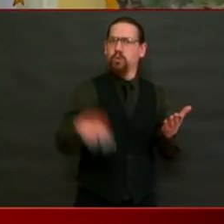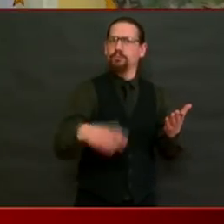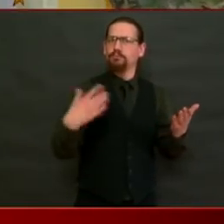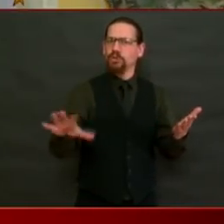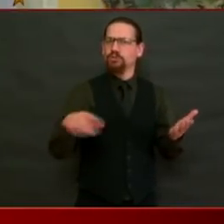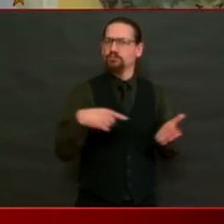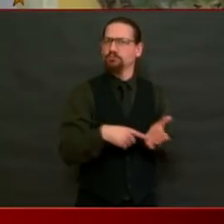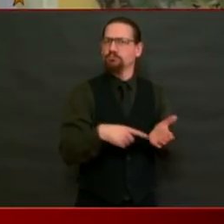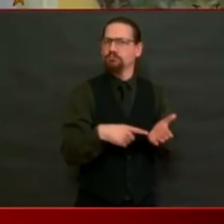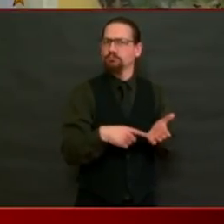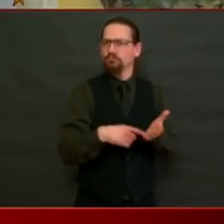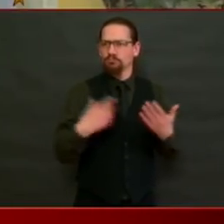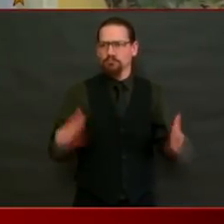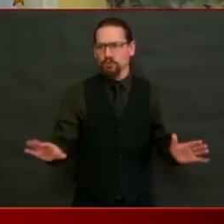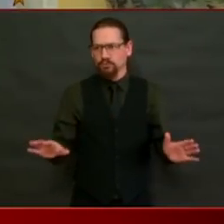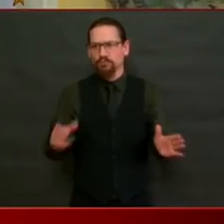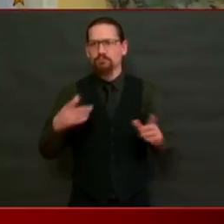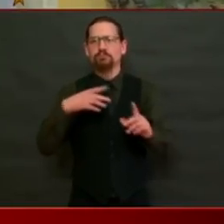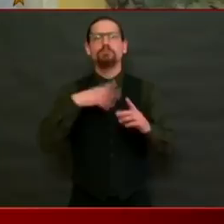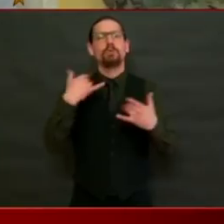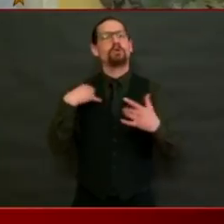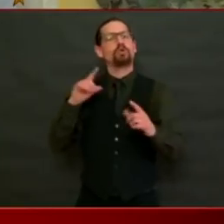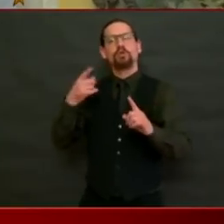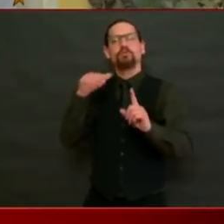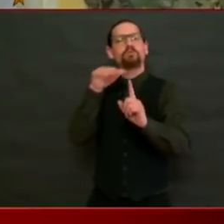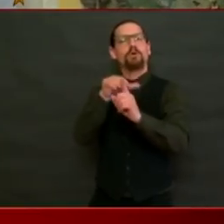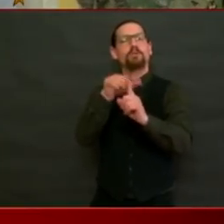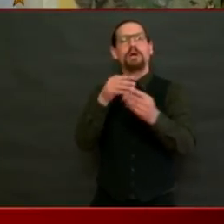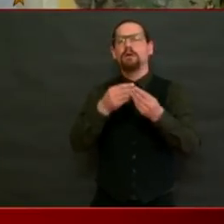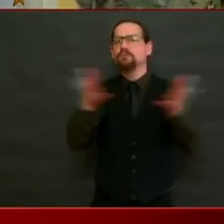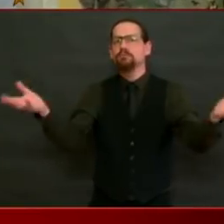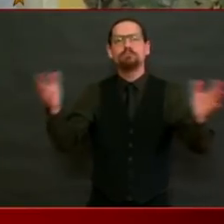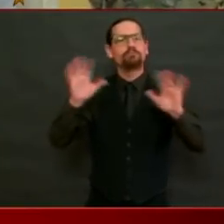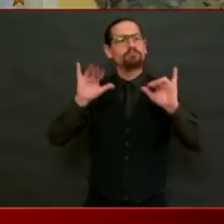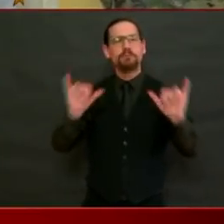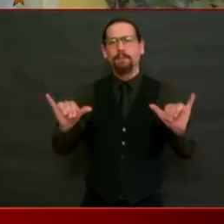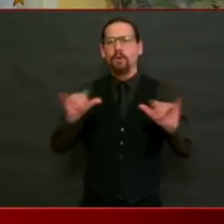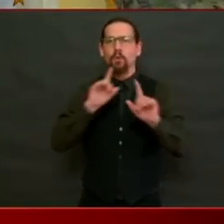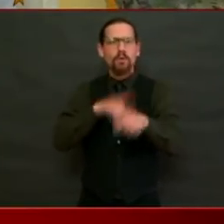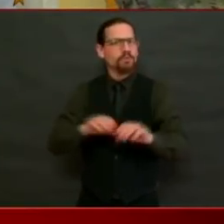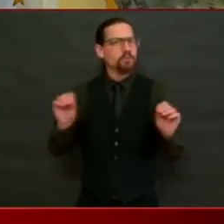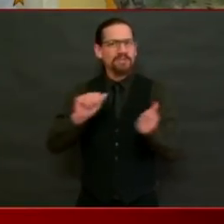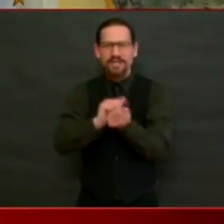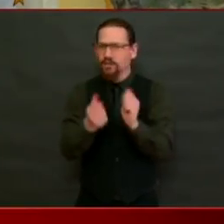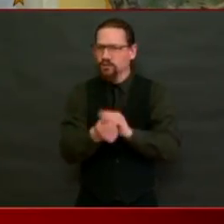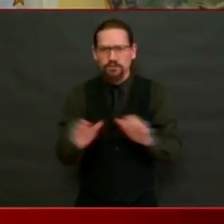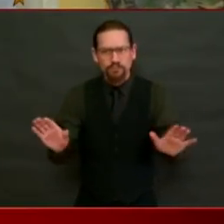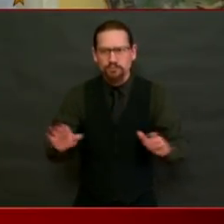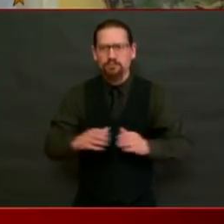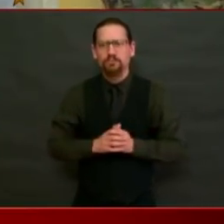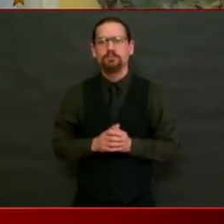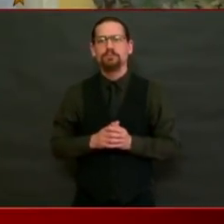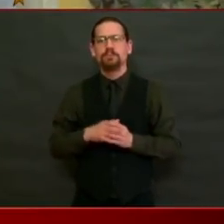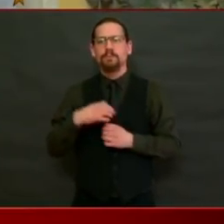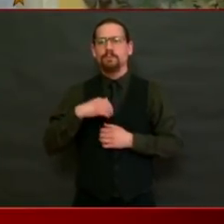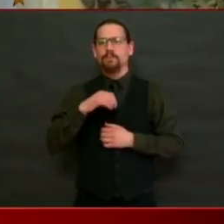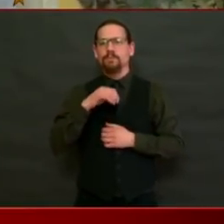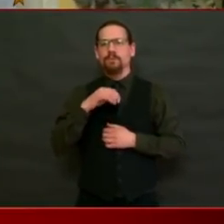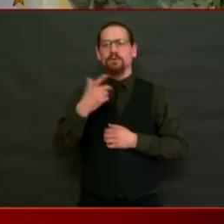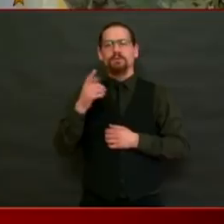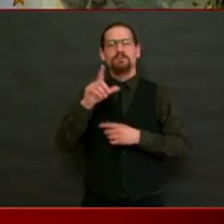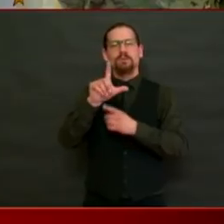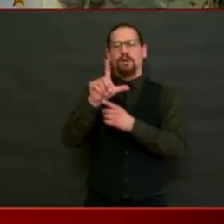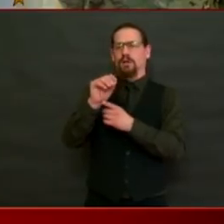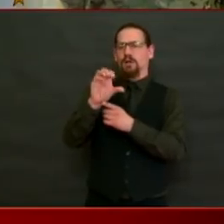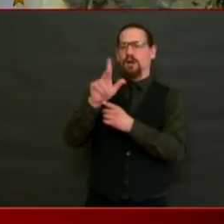characterized as a lockdown? No. I'm not even sure what that means. There's so many words flying around right now.